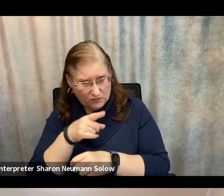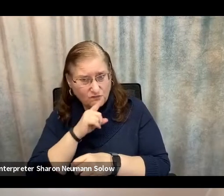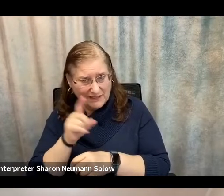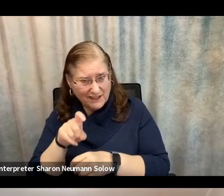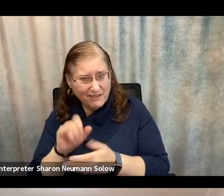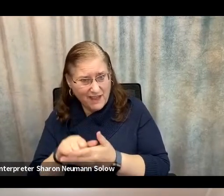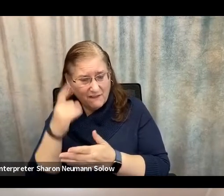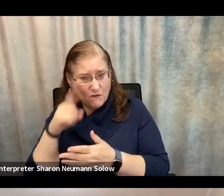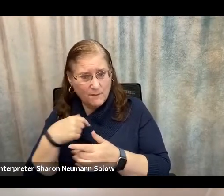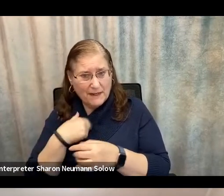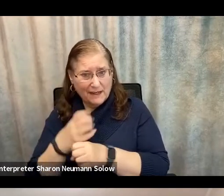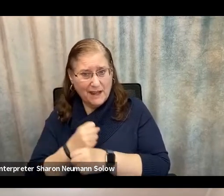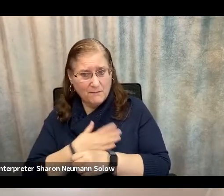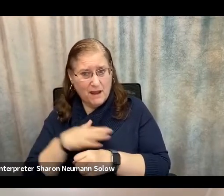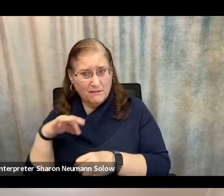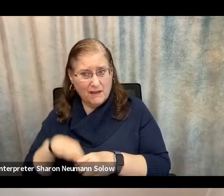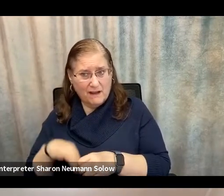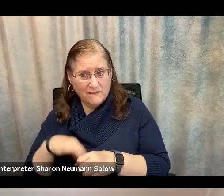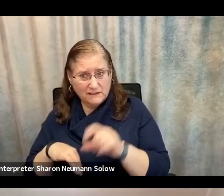need in order for me to get my benefits?